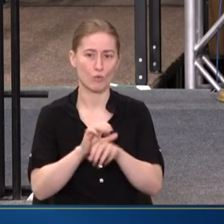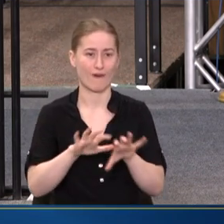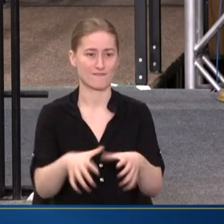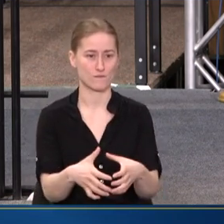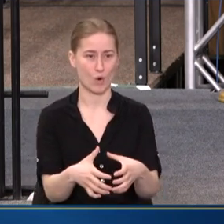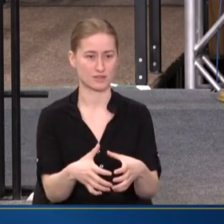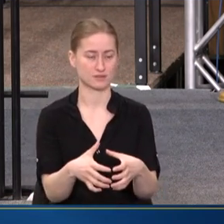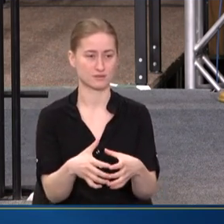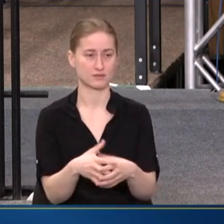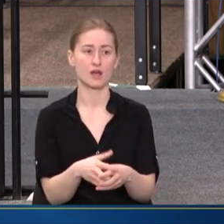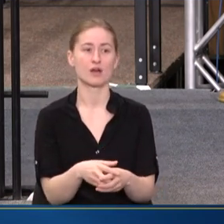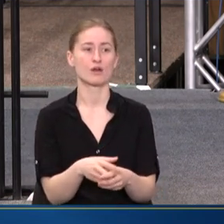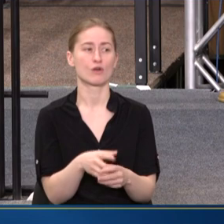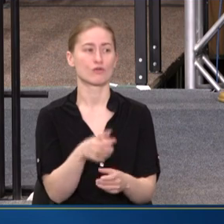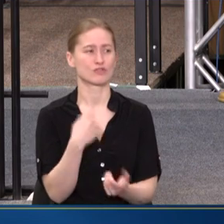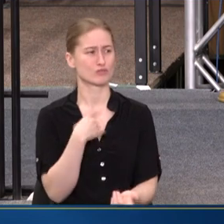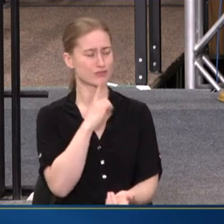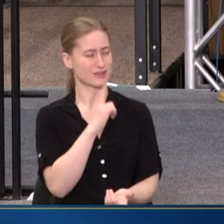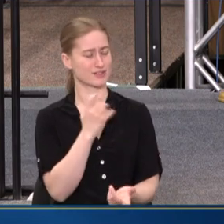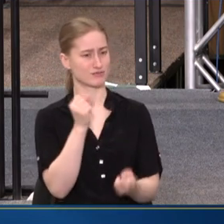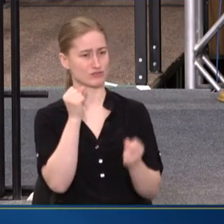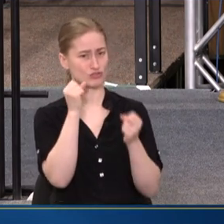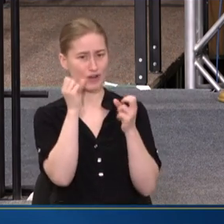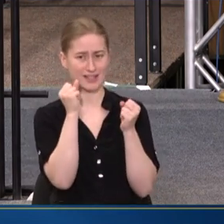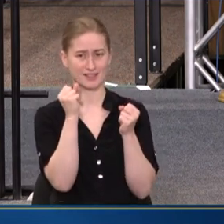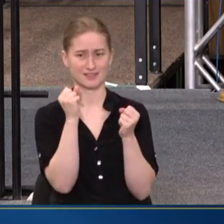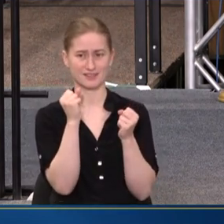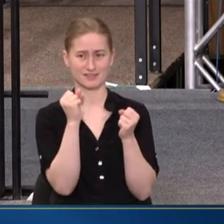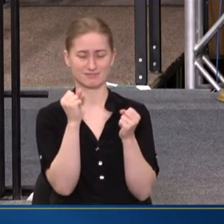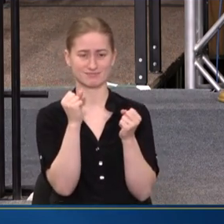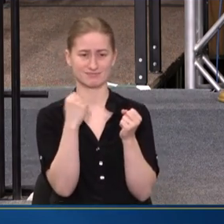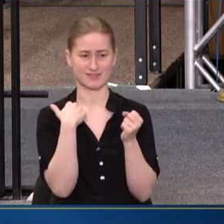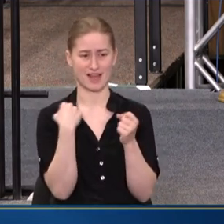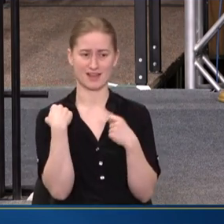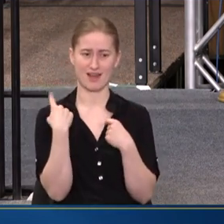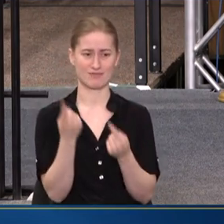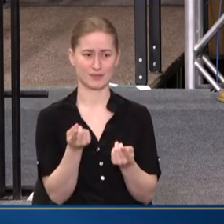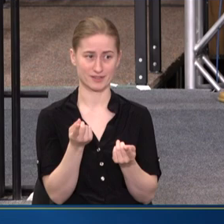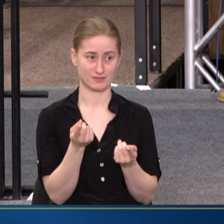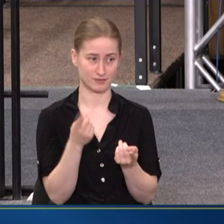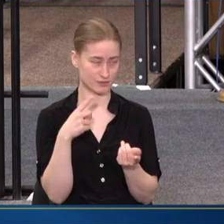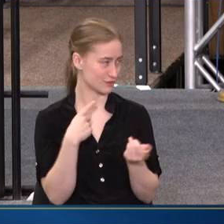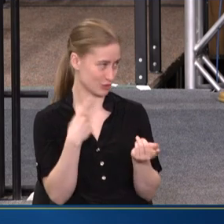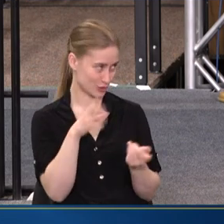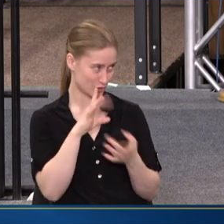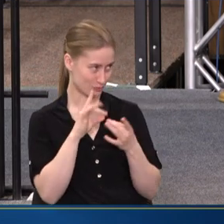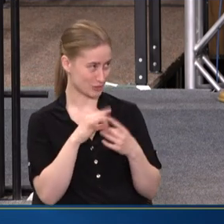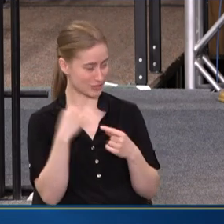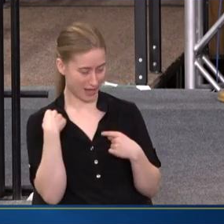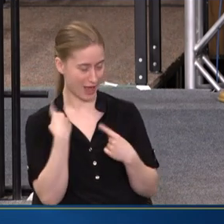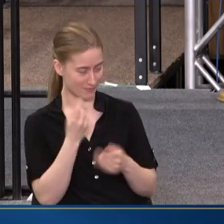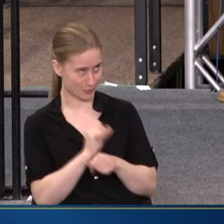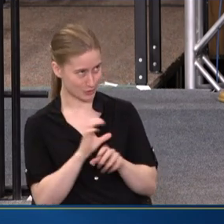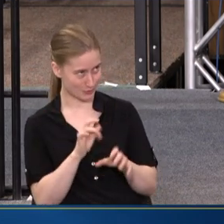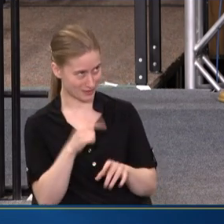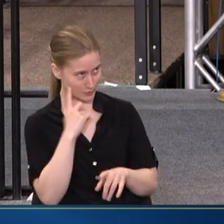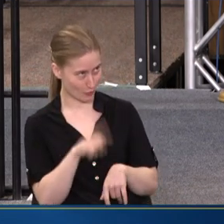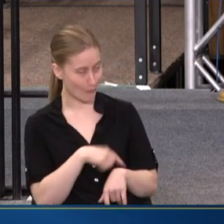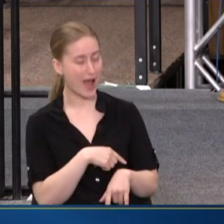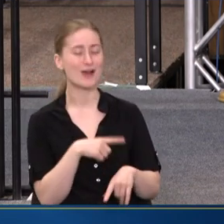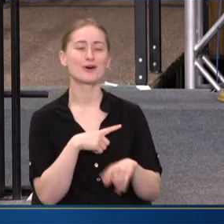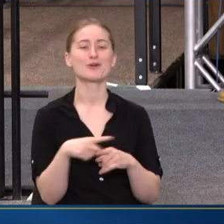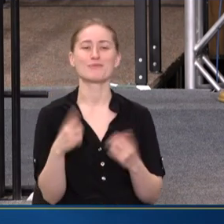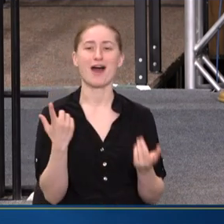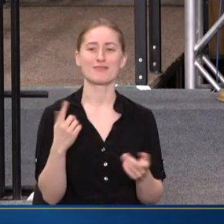IT'S ACTUALLY REALLY SORT OF STRIKING. I, YOU KNOW, HAVE BEEN, AS YOU MENTIONED, BEEN AROUND FOR A WHILE. I'VE BEEN AROUND FOR A WHILE